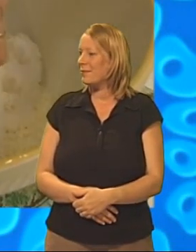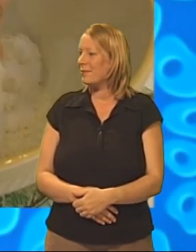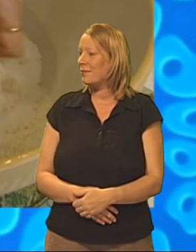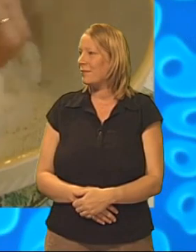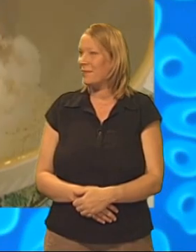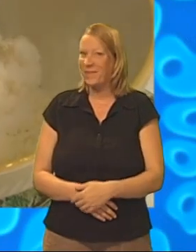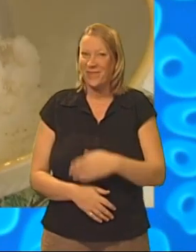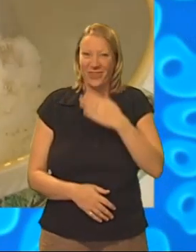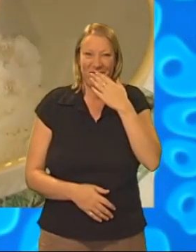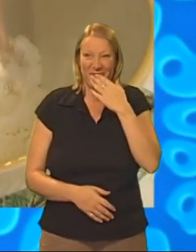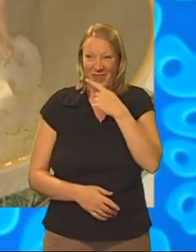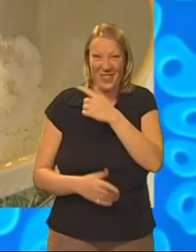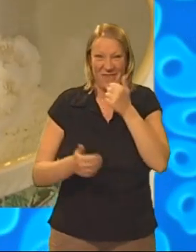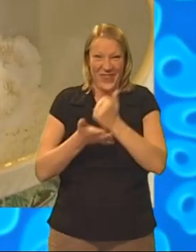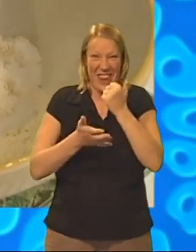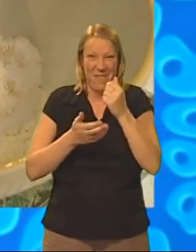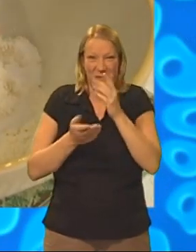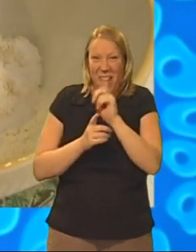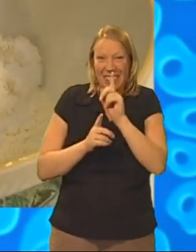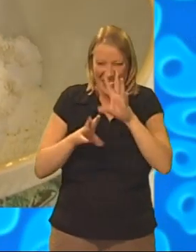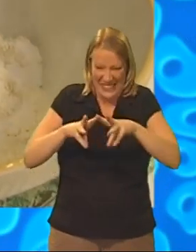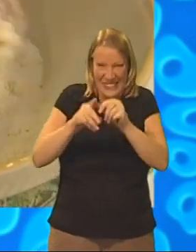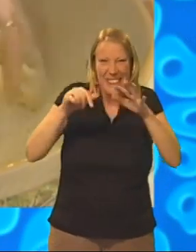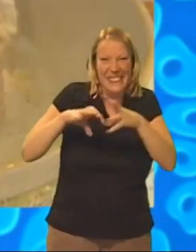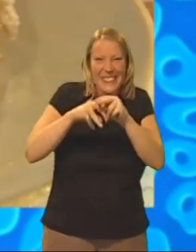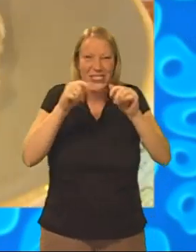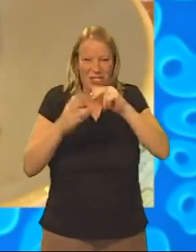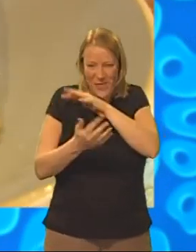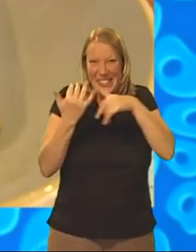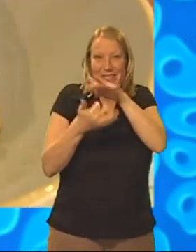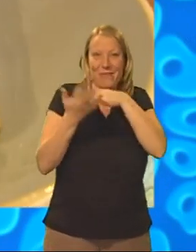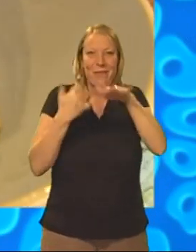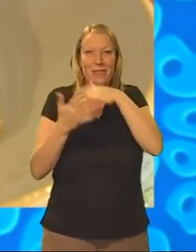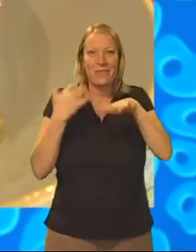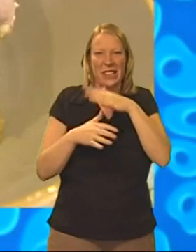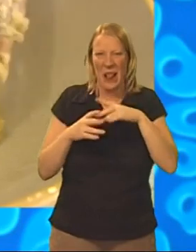Hee-hee! This is the fun bit. Mixing it all together. Woo-hoo! Looks a bit messy.